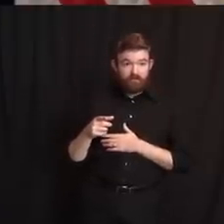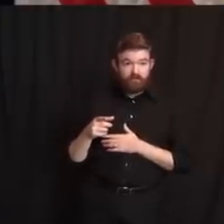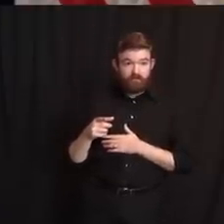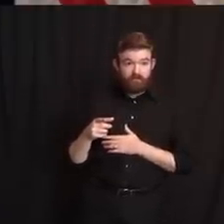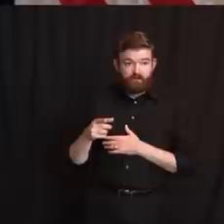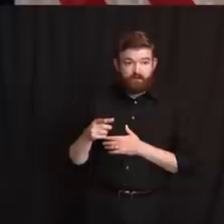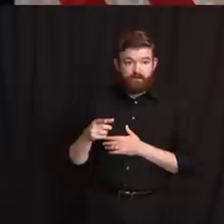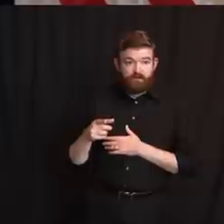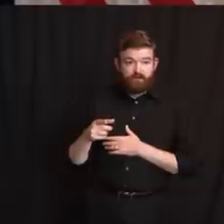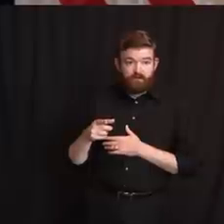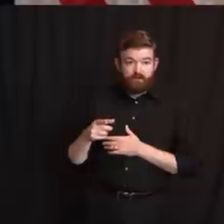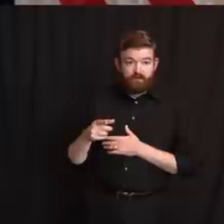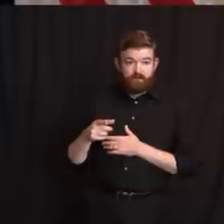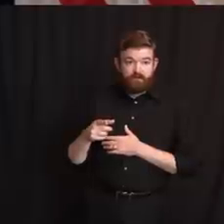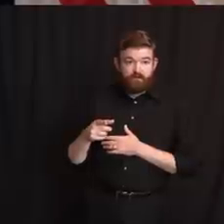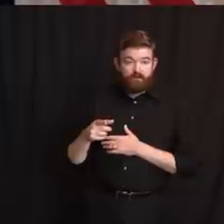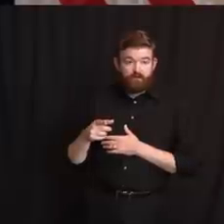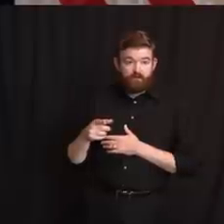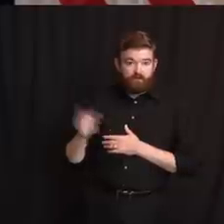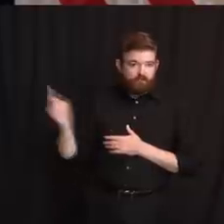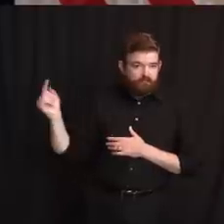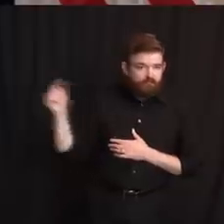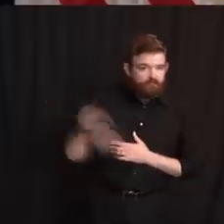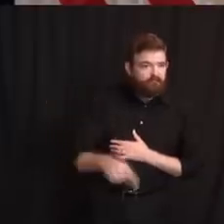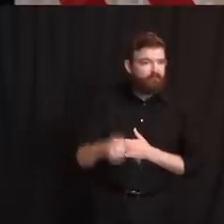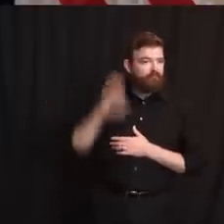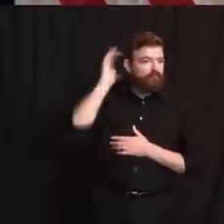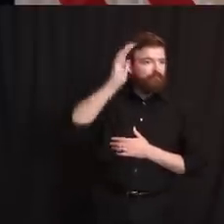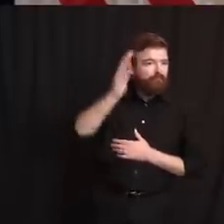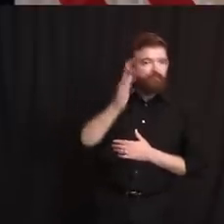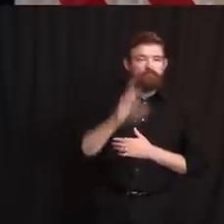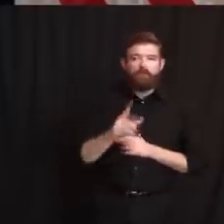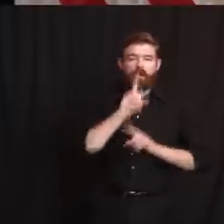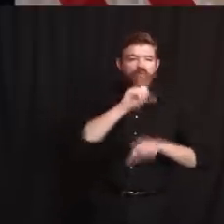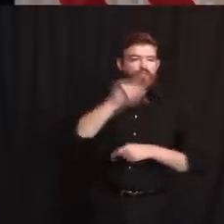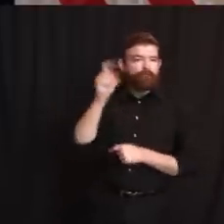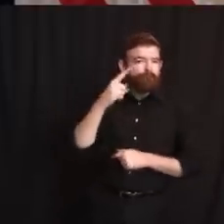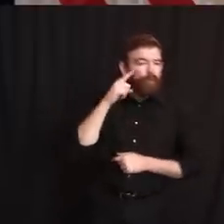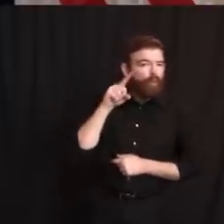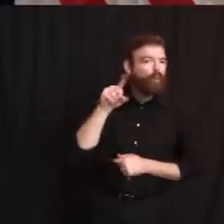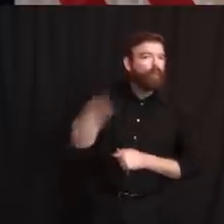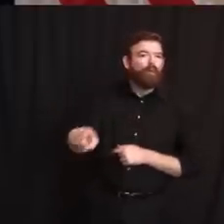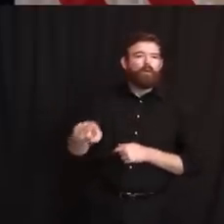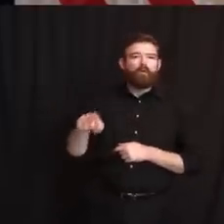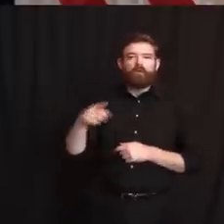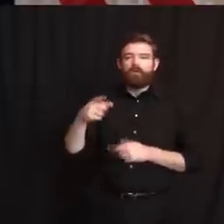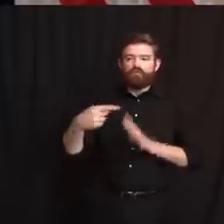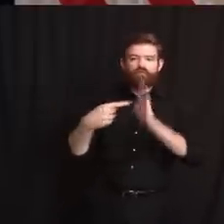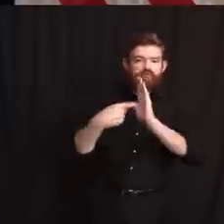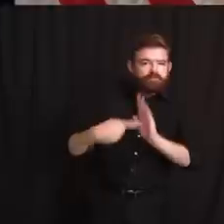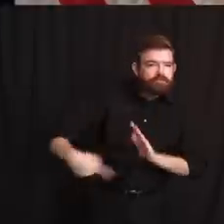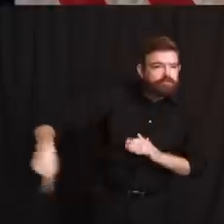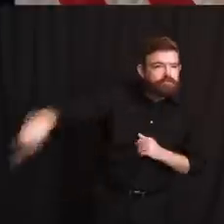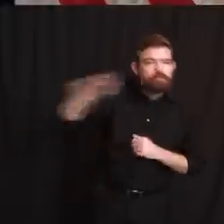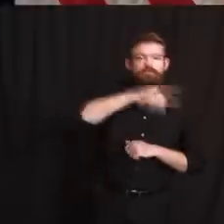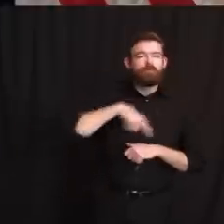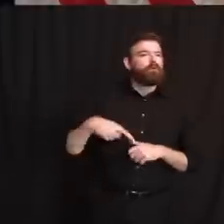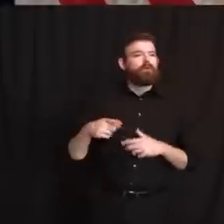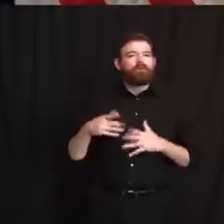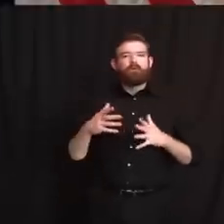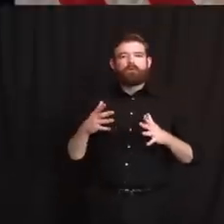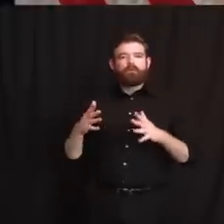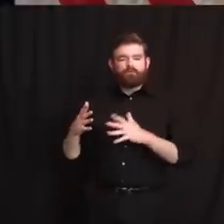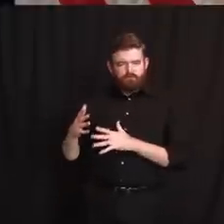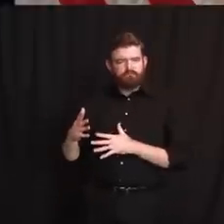you entrusted to answer questions on your behalf and on the behalf of your administration. Now, over the last five days,